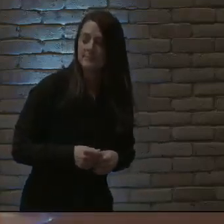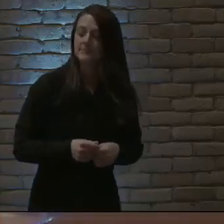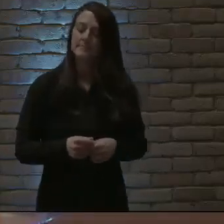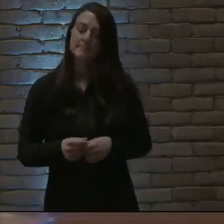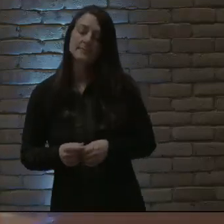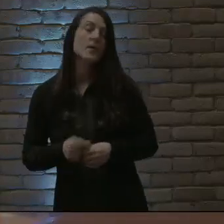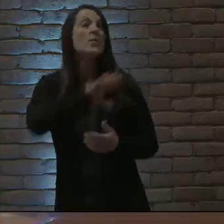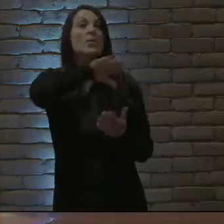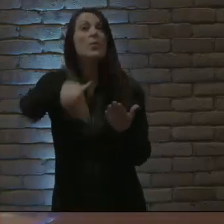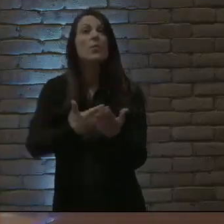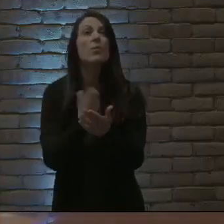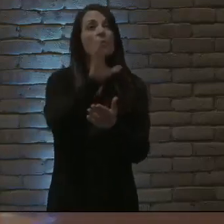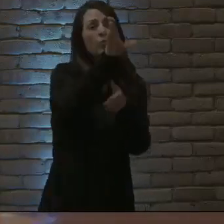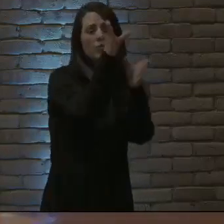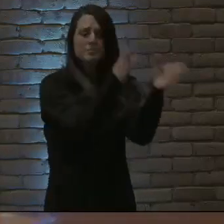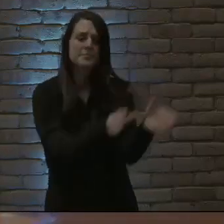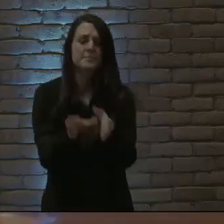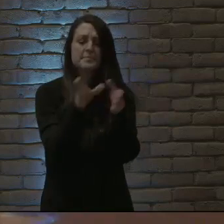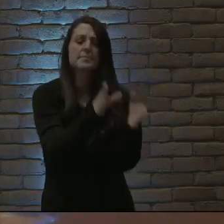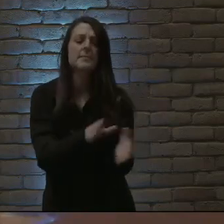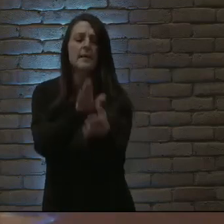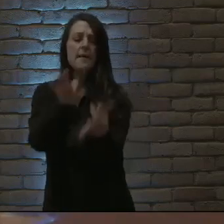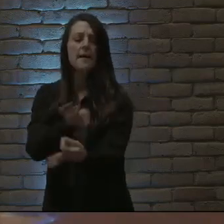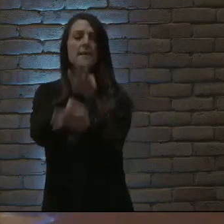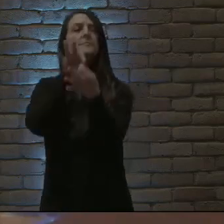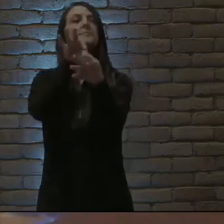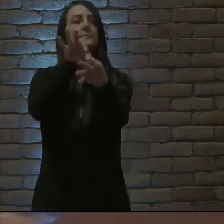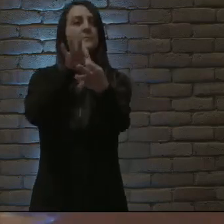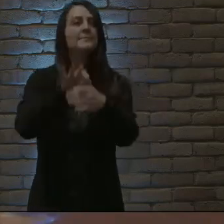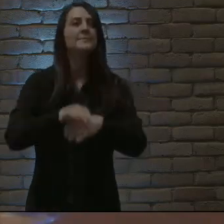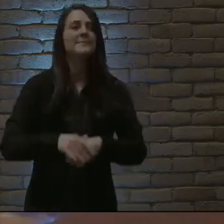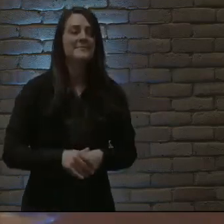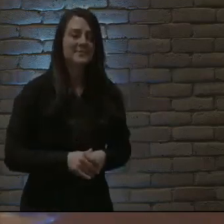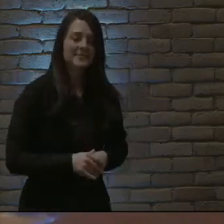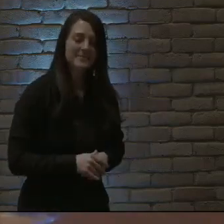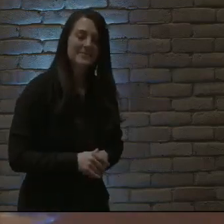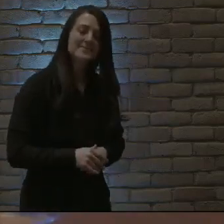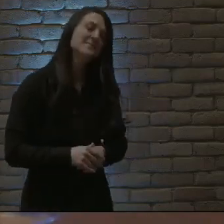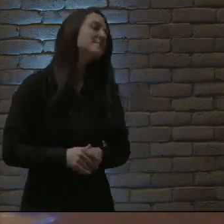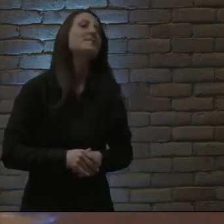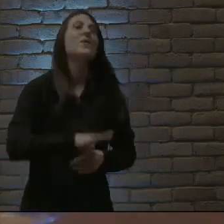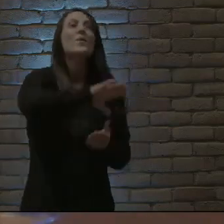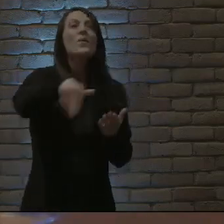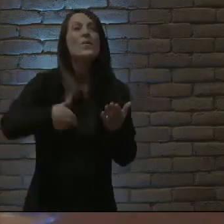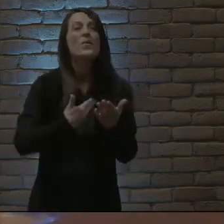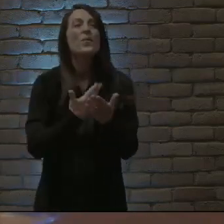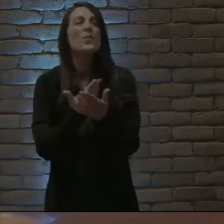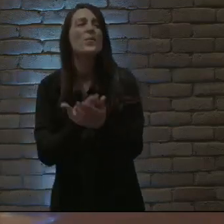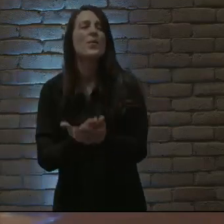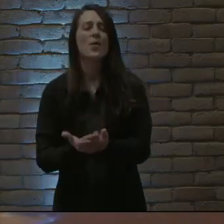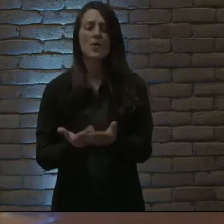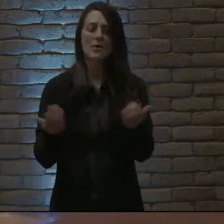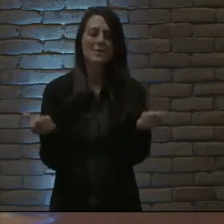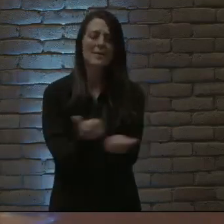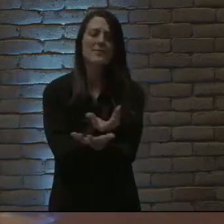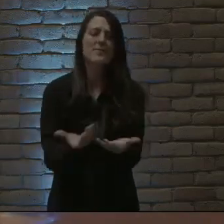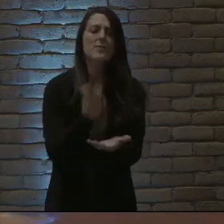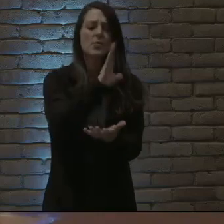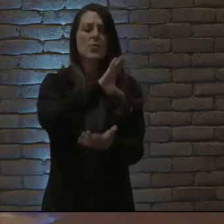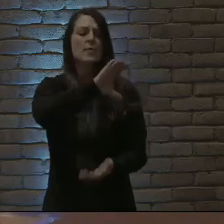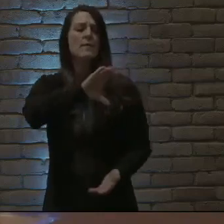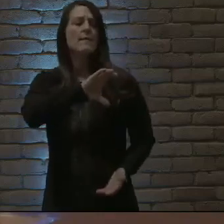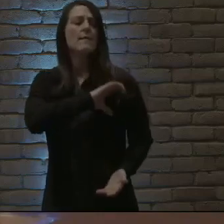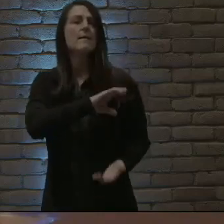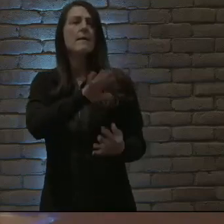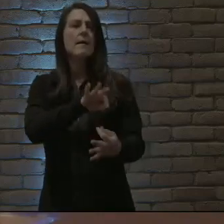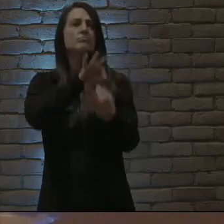You are perfect in all of your ways You are perfect in all of